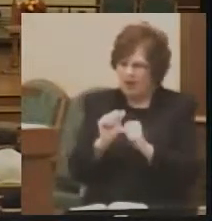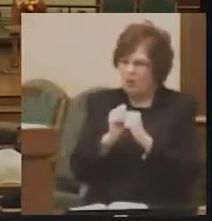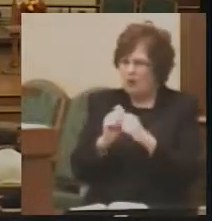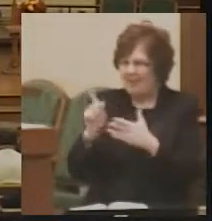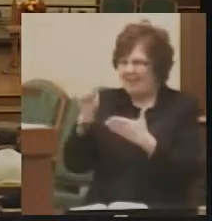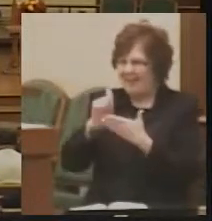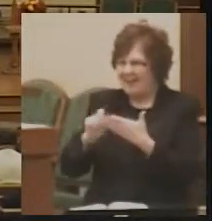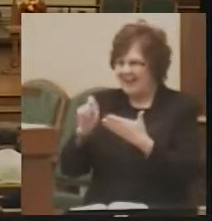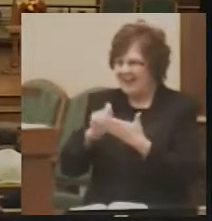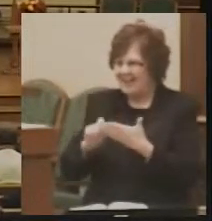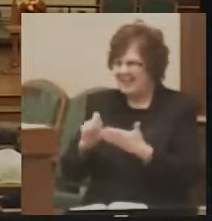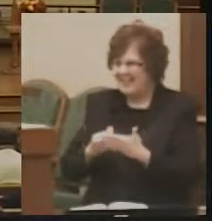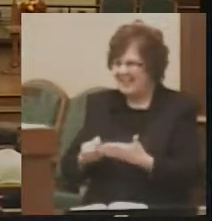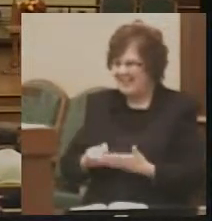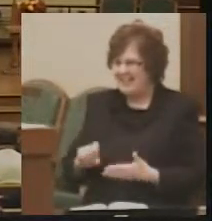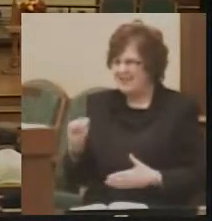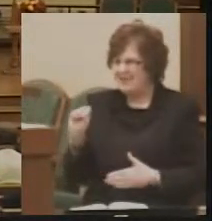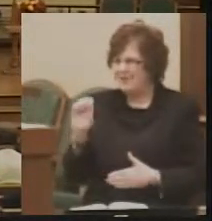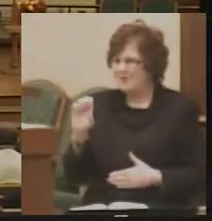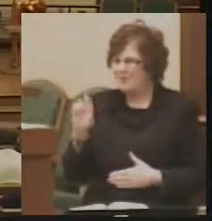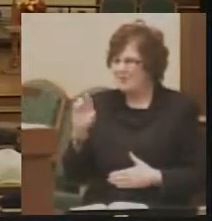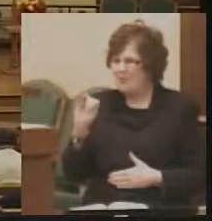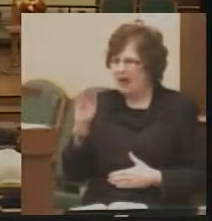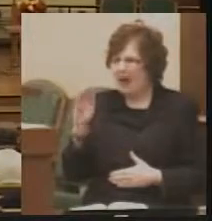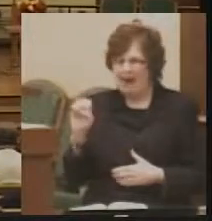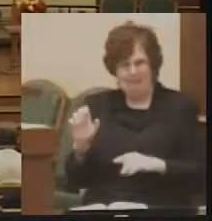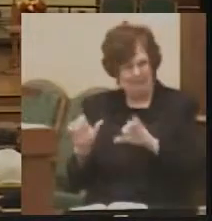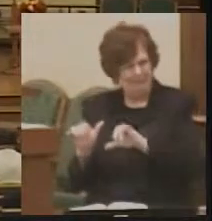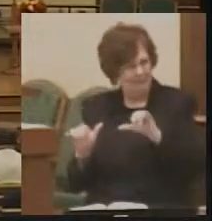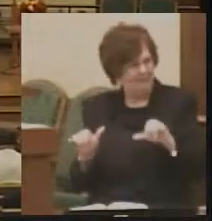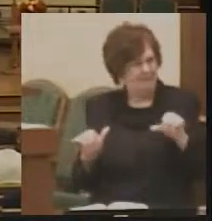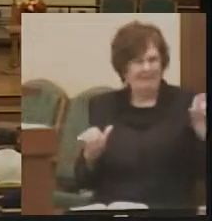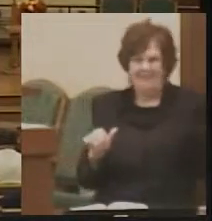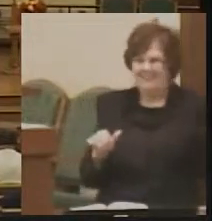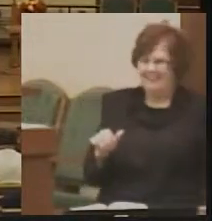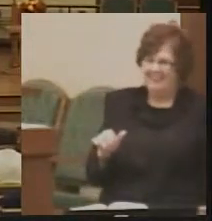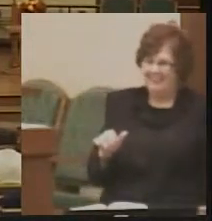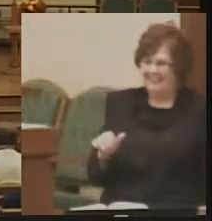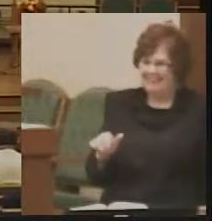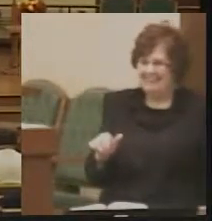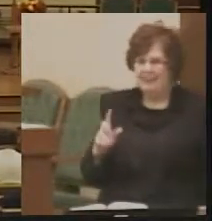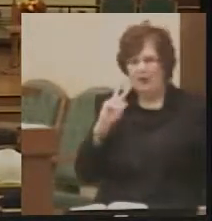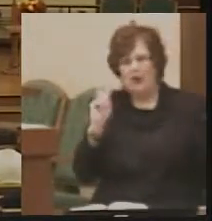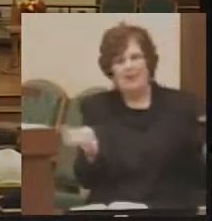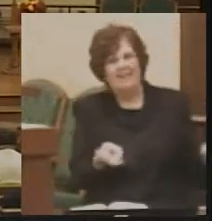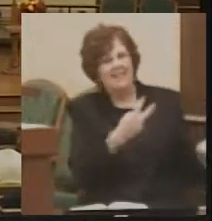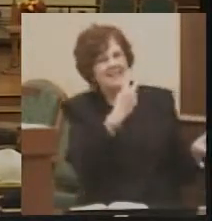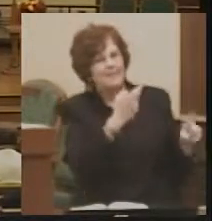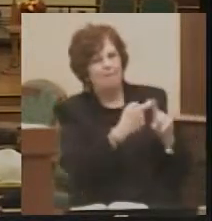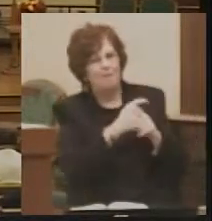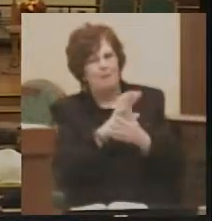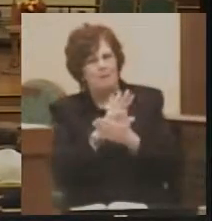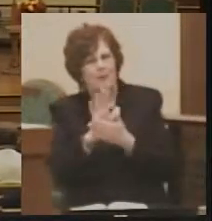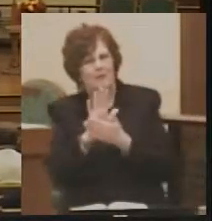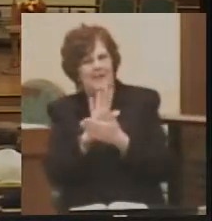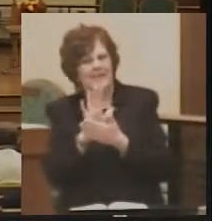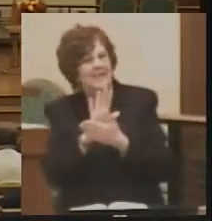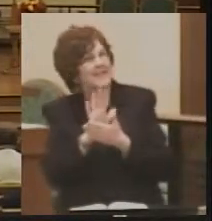scribe, not unlike Jeremiah's Baruch. Take a look at this scene from the movie.